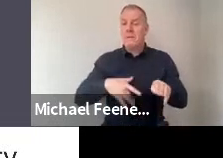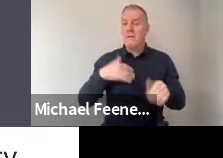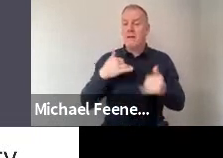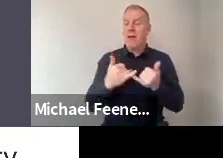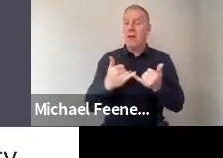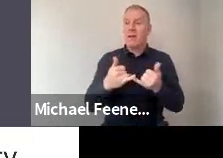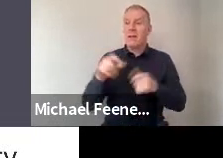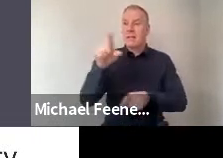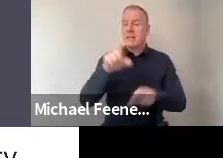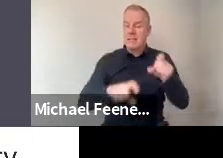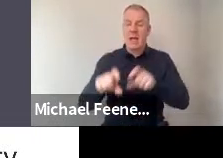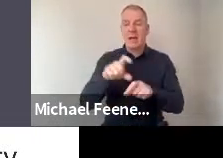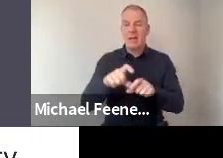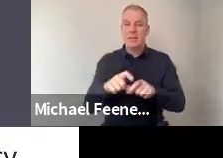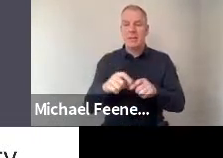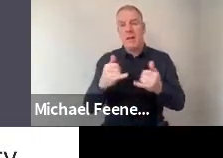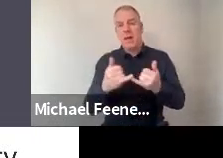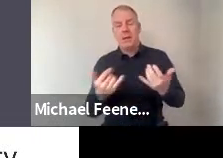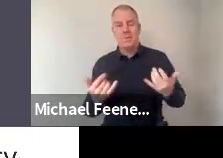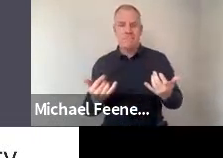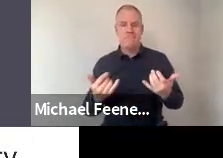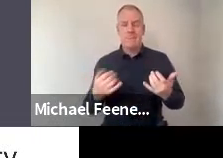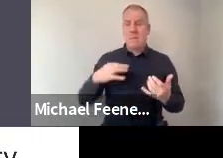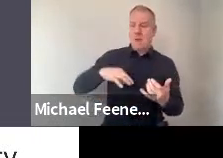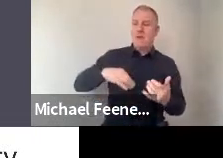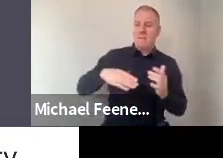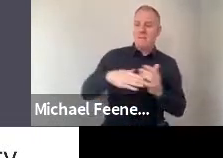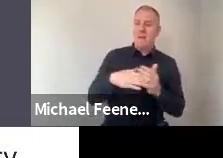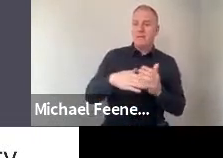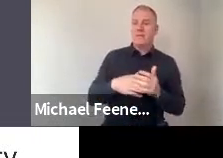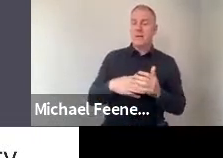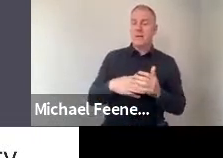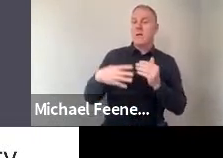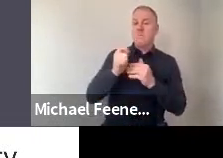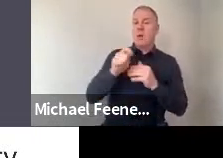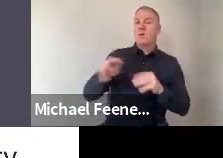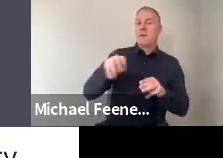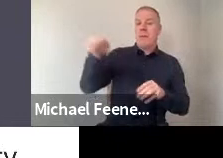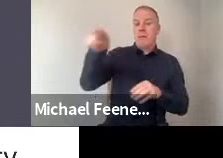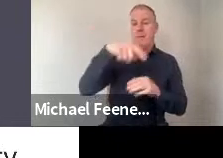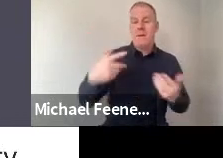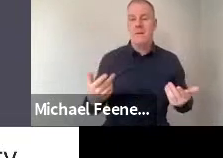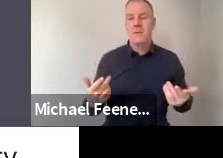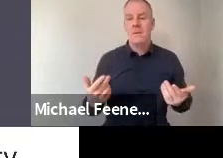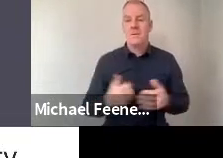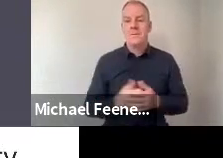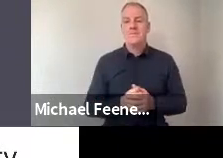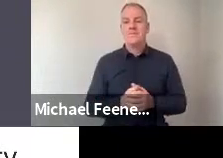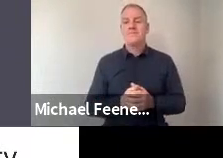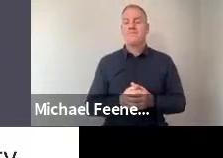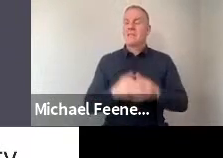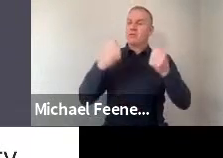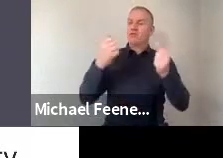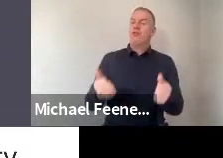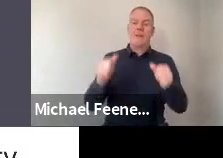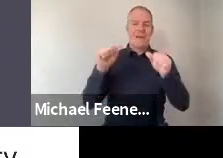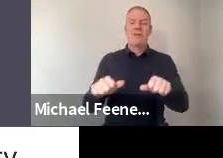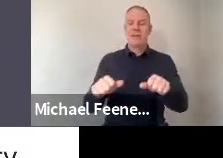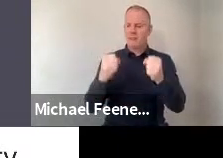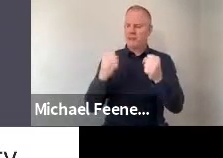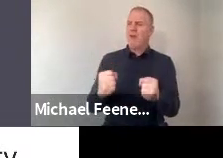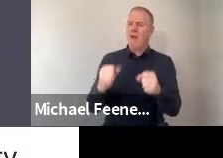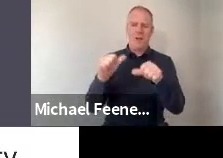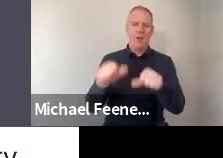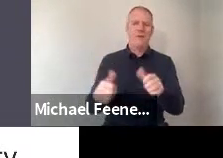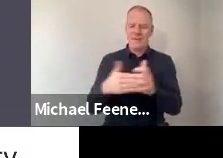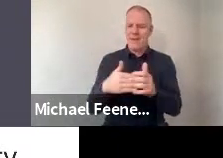science is a kind of benefiting most people, and that they strongly agree that science